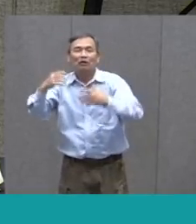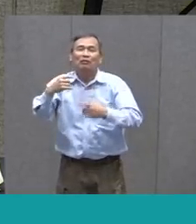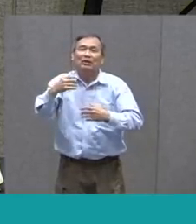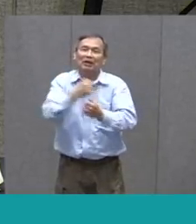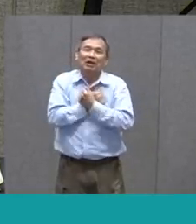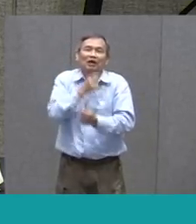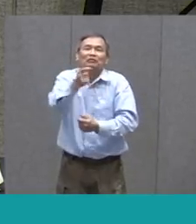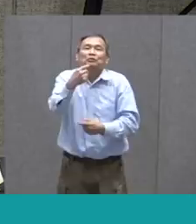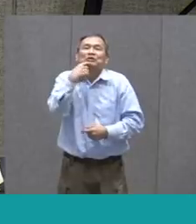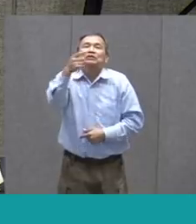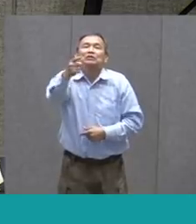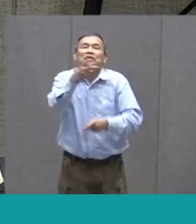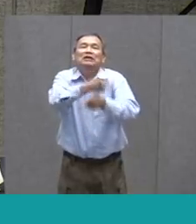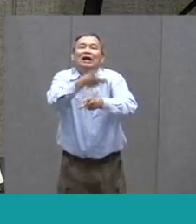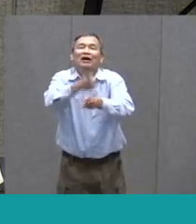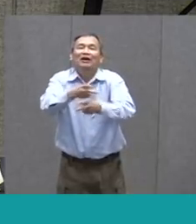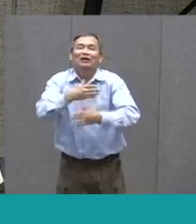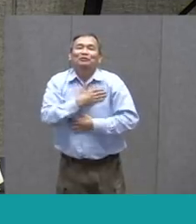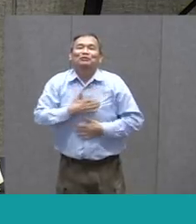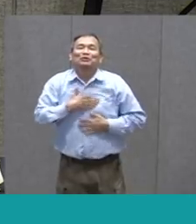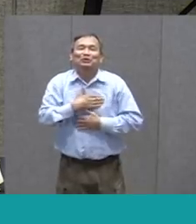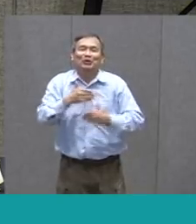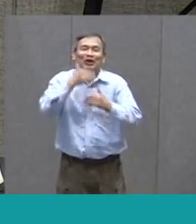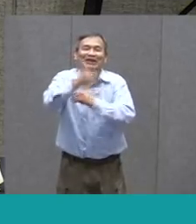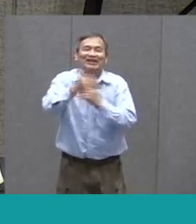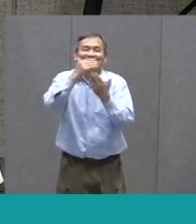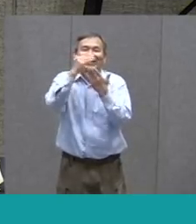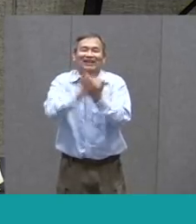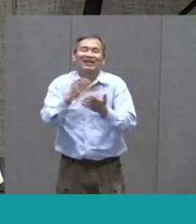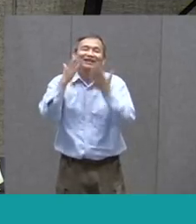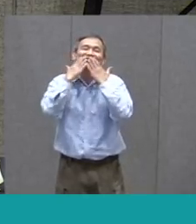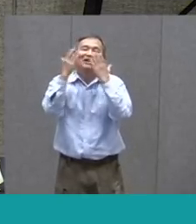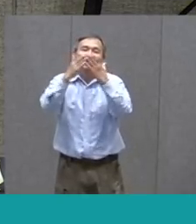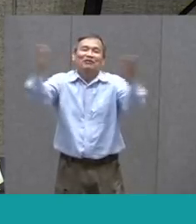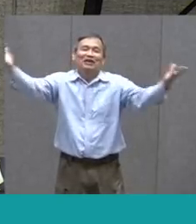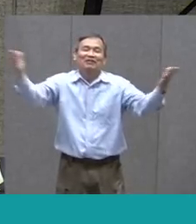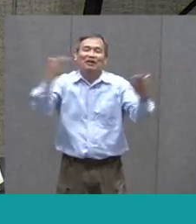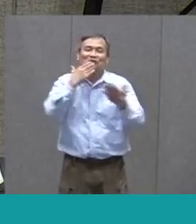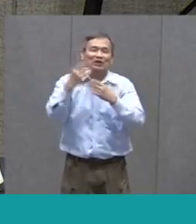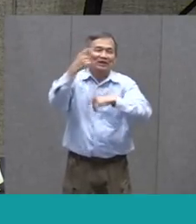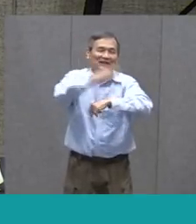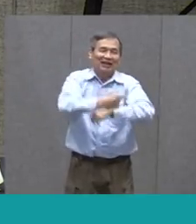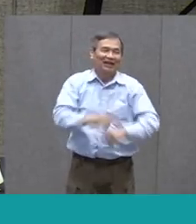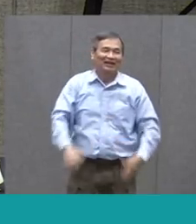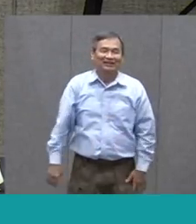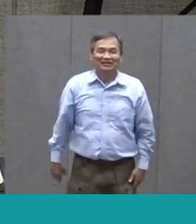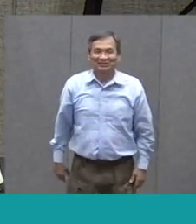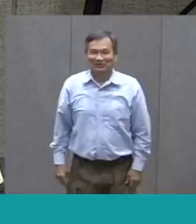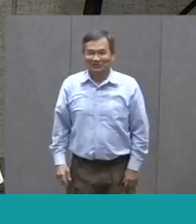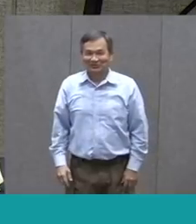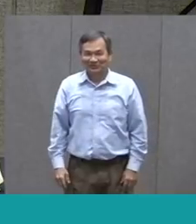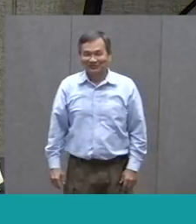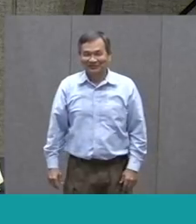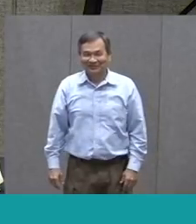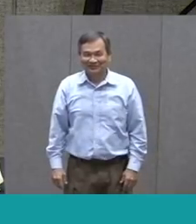you Take care And enjoy your next part Of your lesson Thank you guys very much Have a great day You're welcome